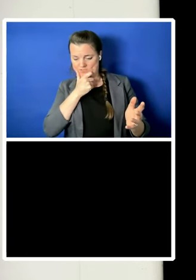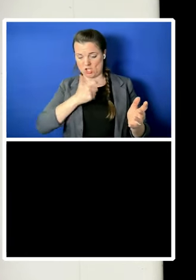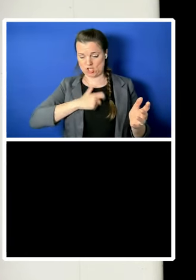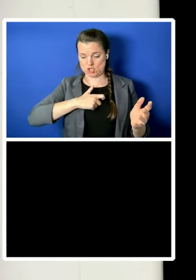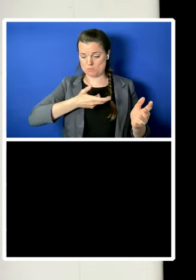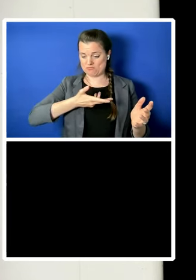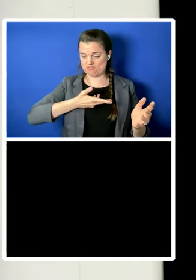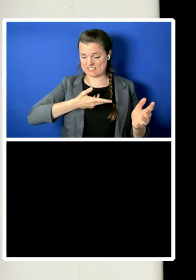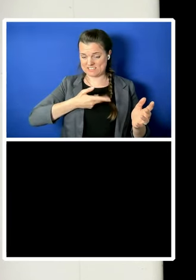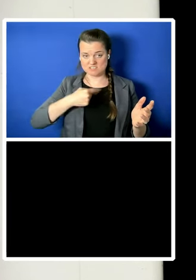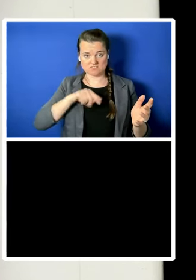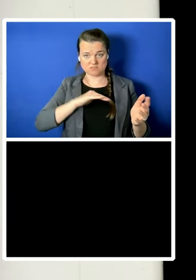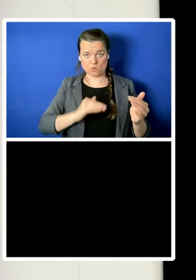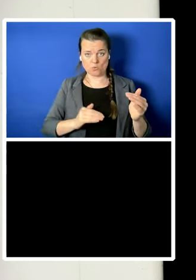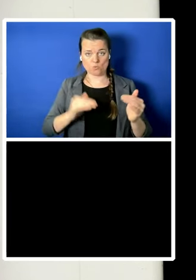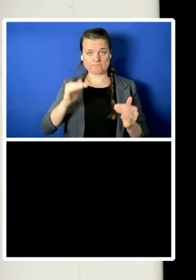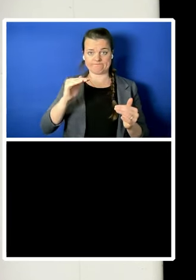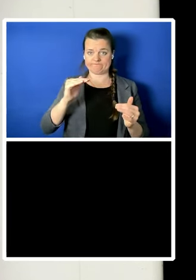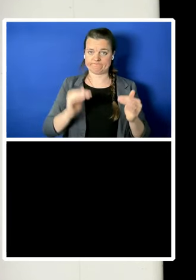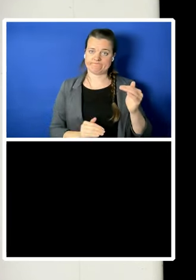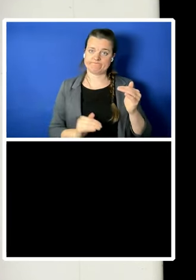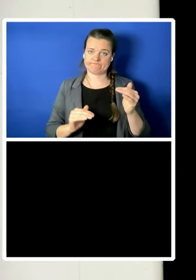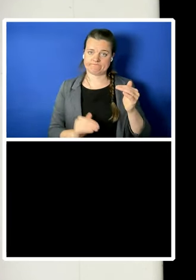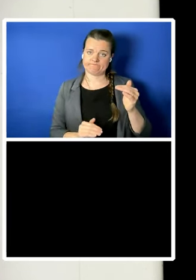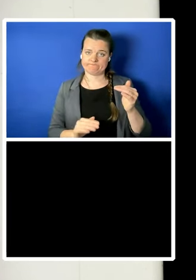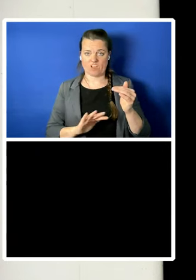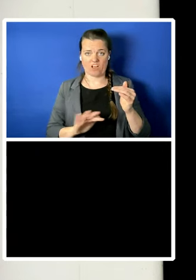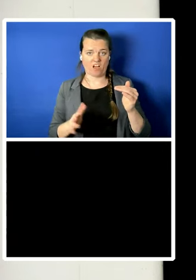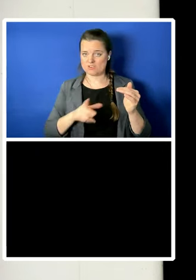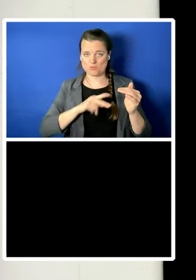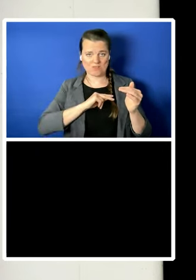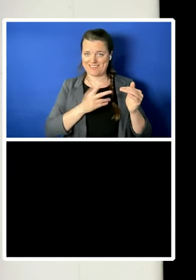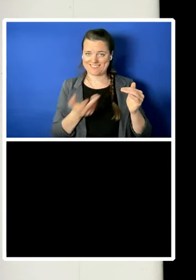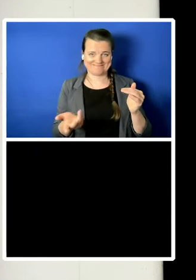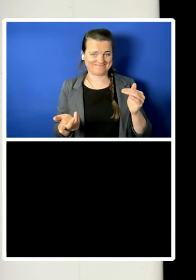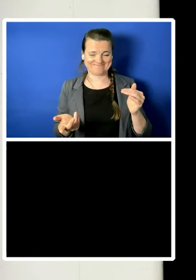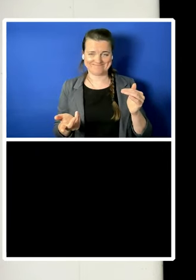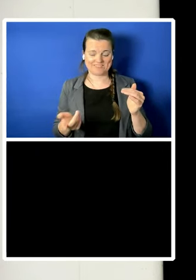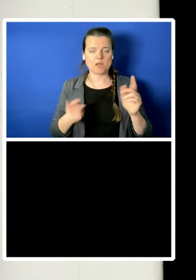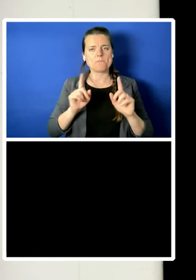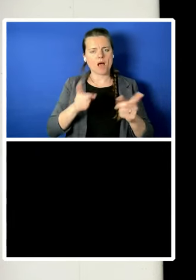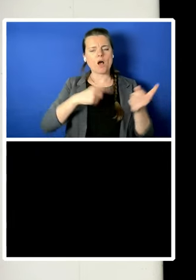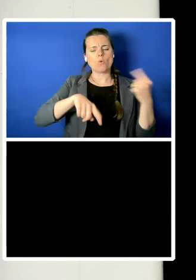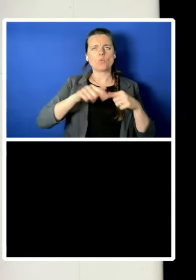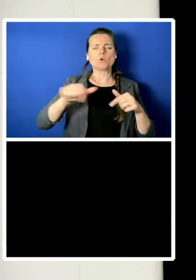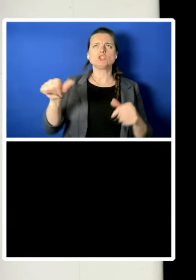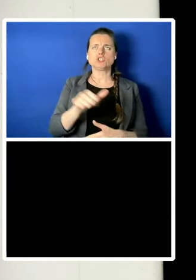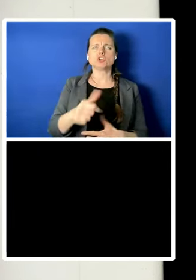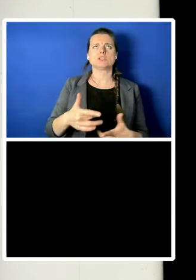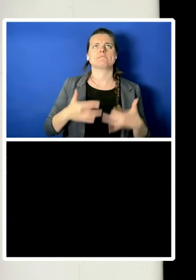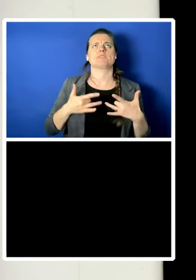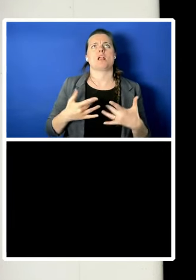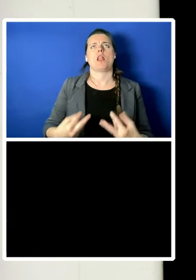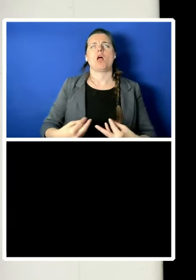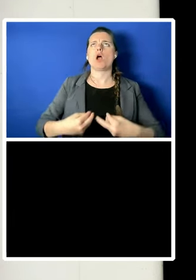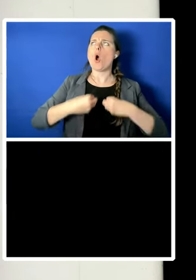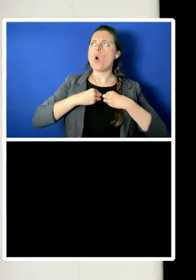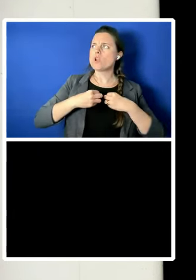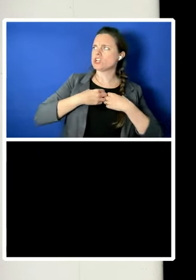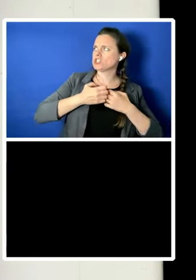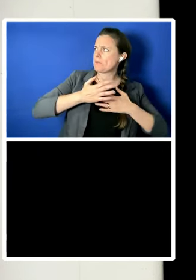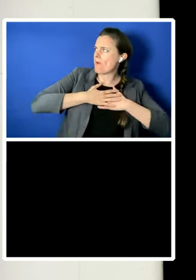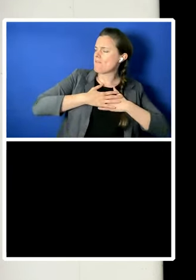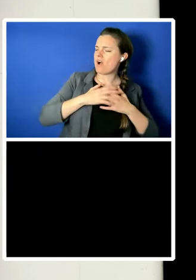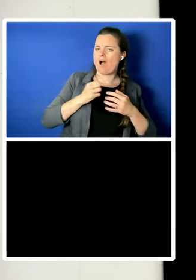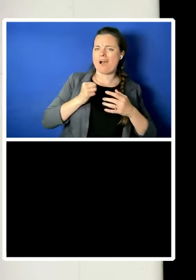important respect. But we should all feel ownership of our hard-won rights and freedoms. How